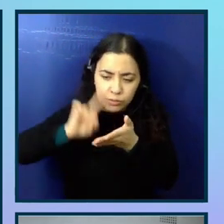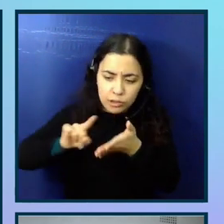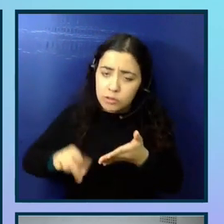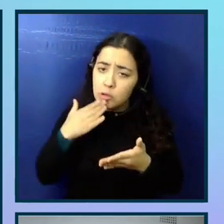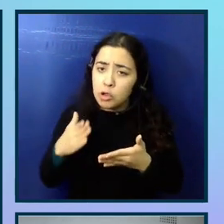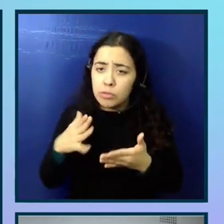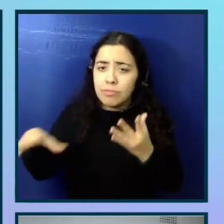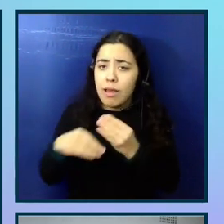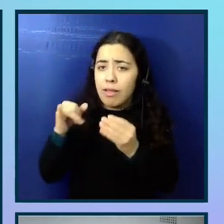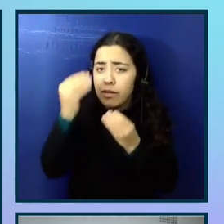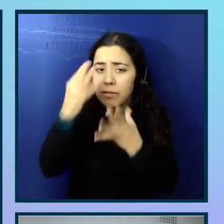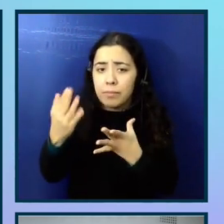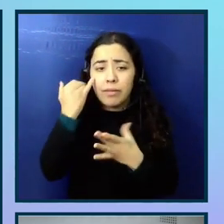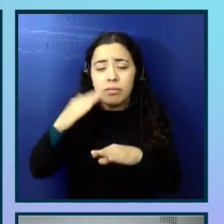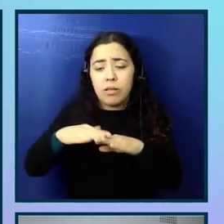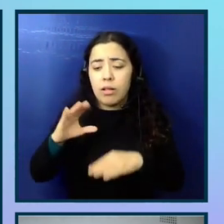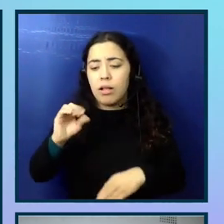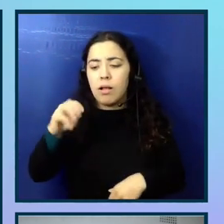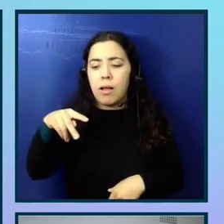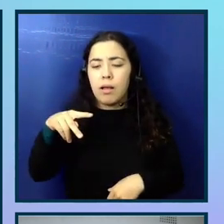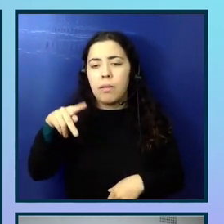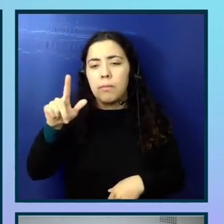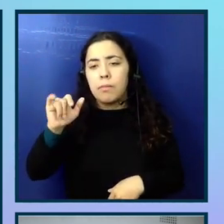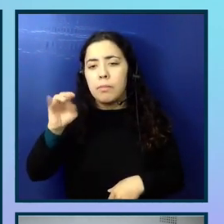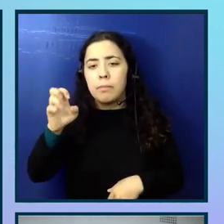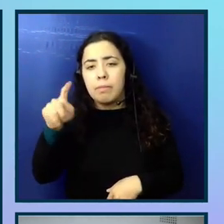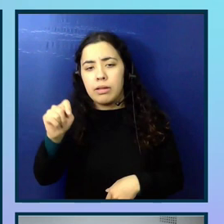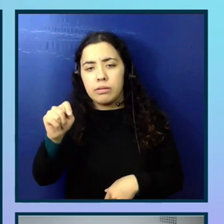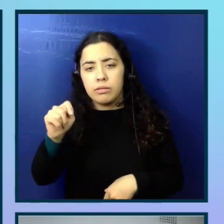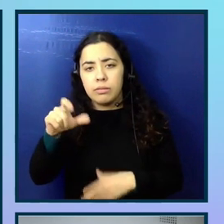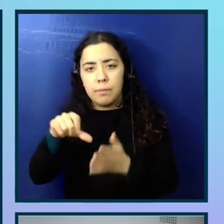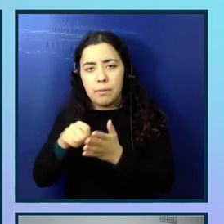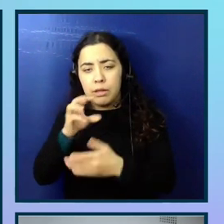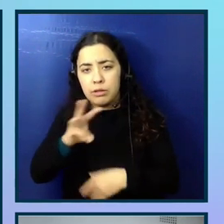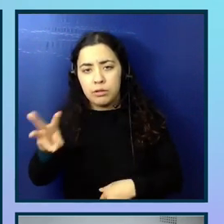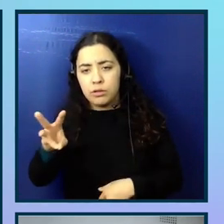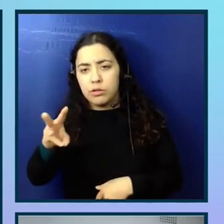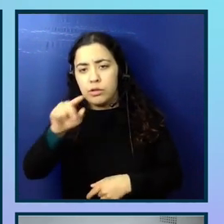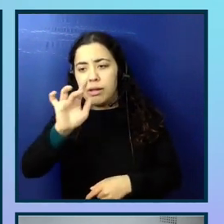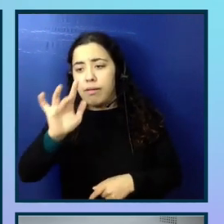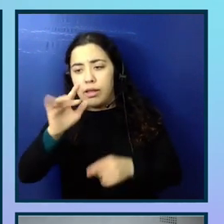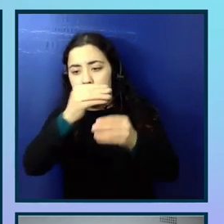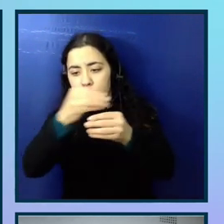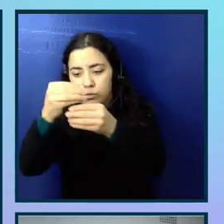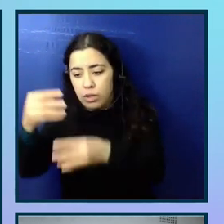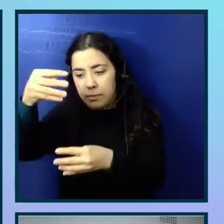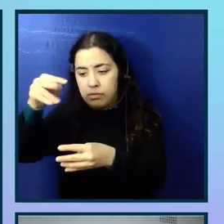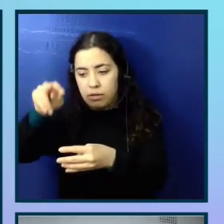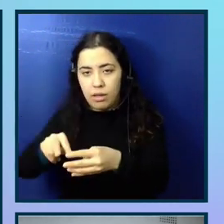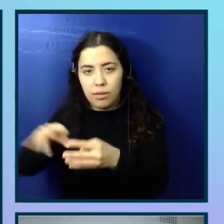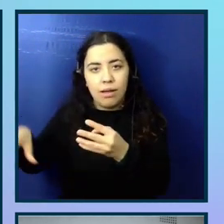If it's on a conference page, you can use like a drop down and add that extra information or point to useful resources